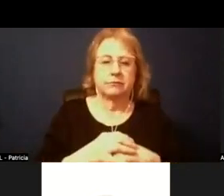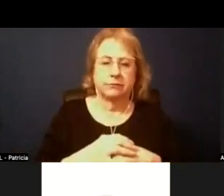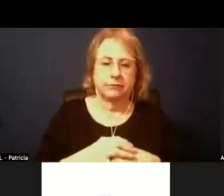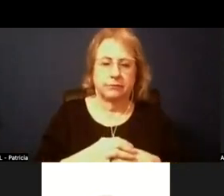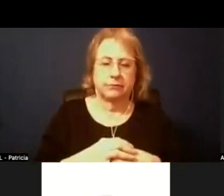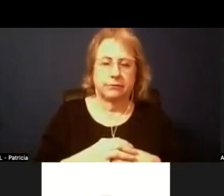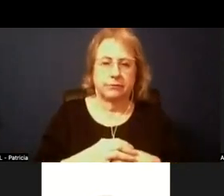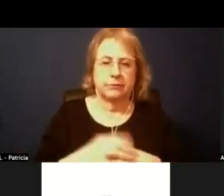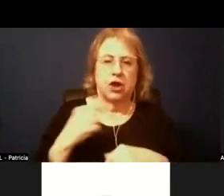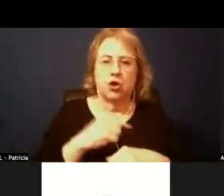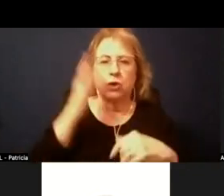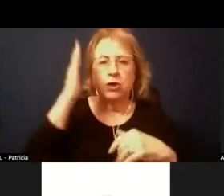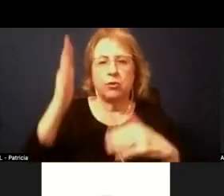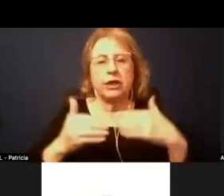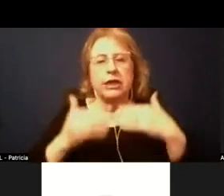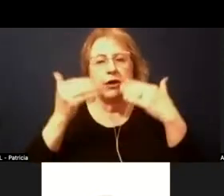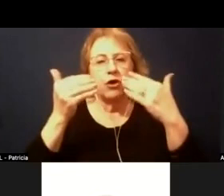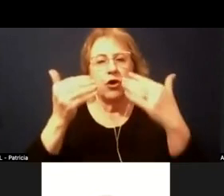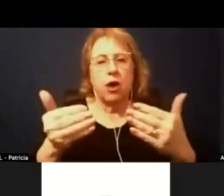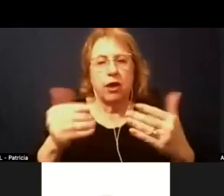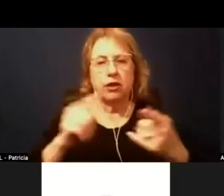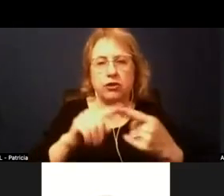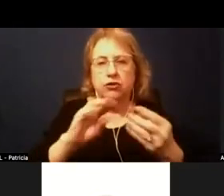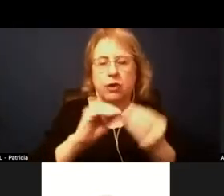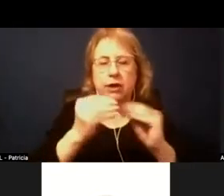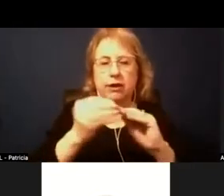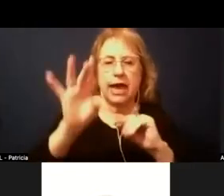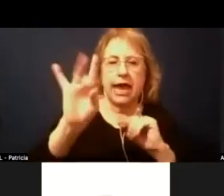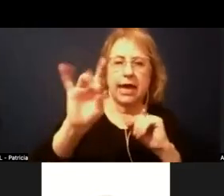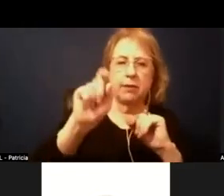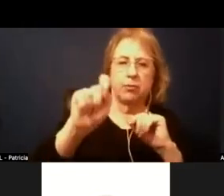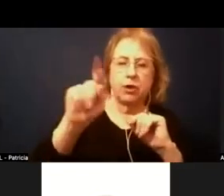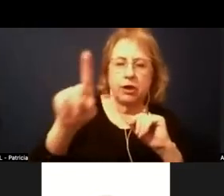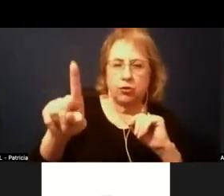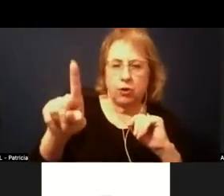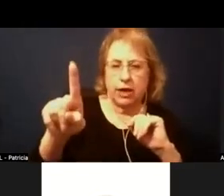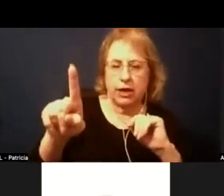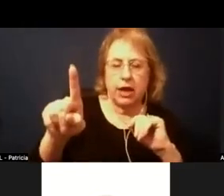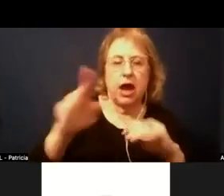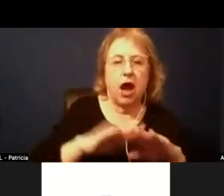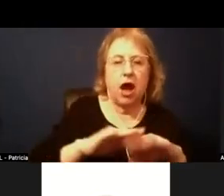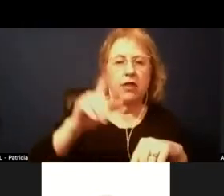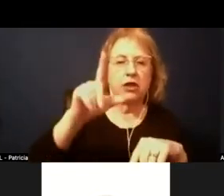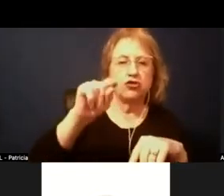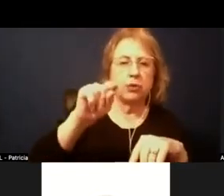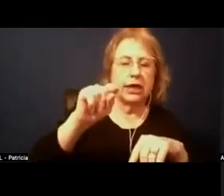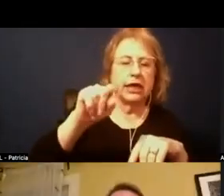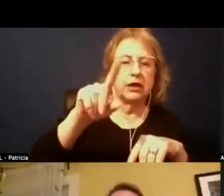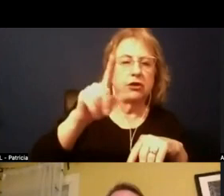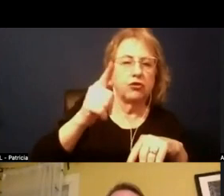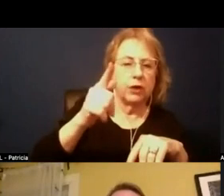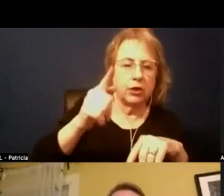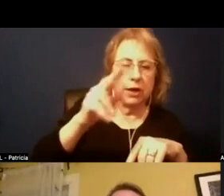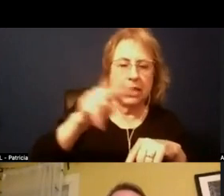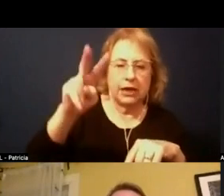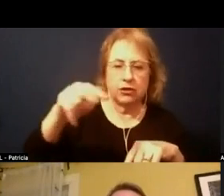we will now go on to item 8.1 mid-year update on the 2021 to 22 local control accountability